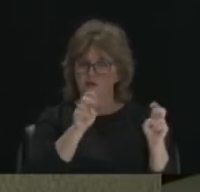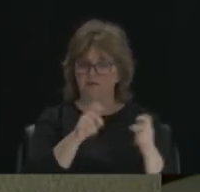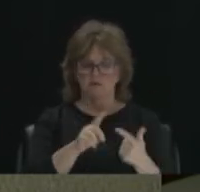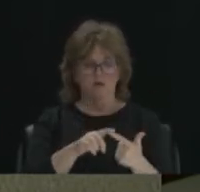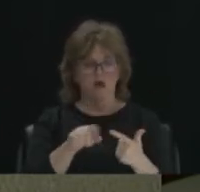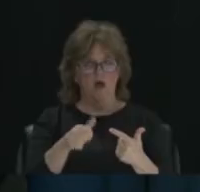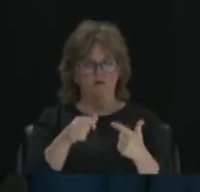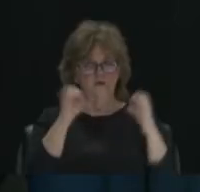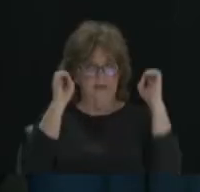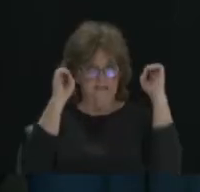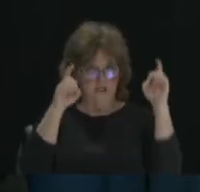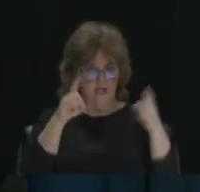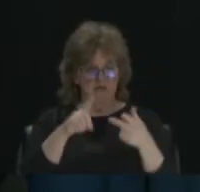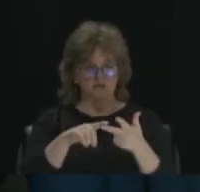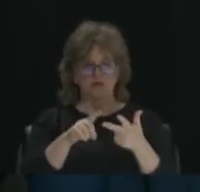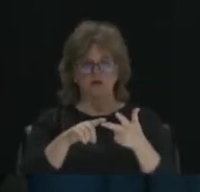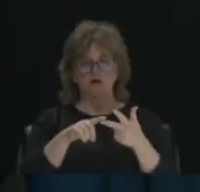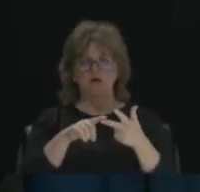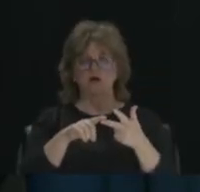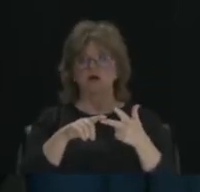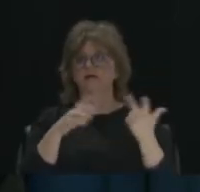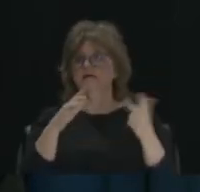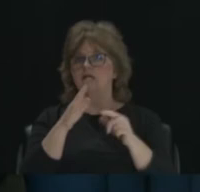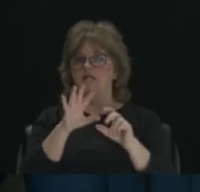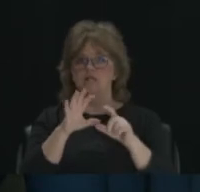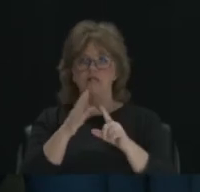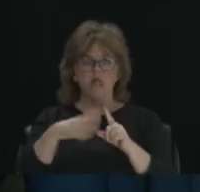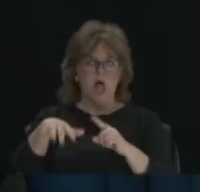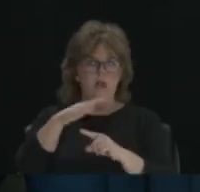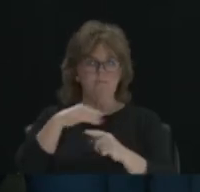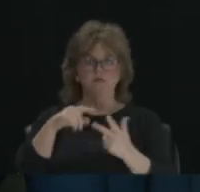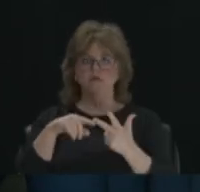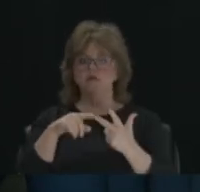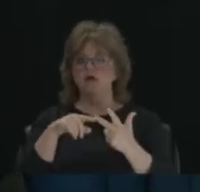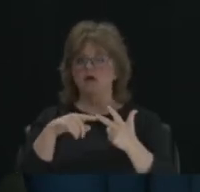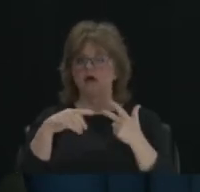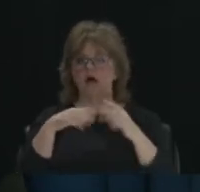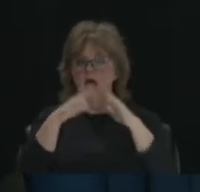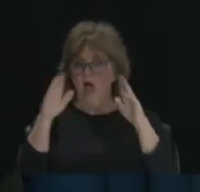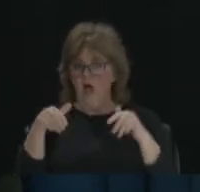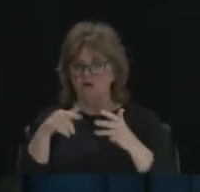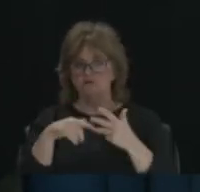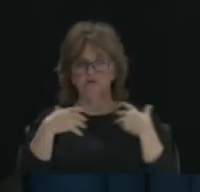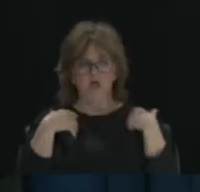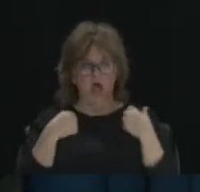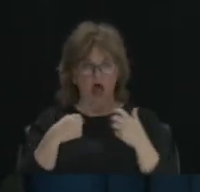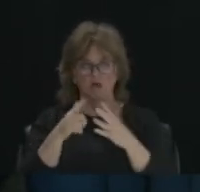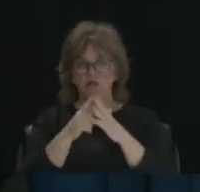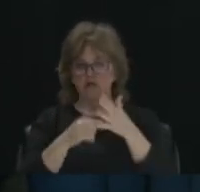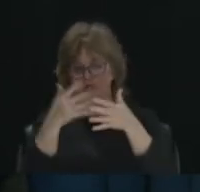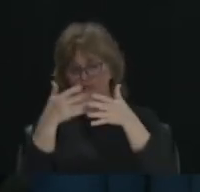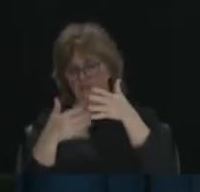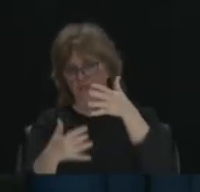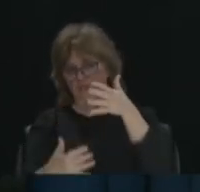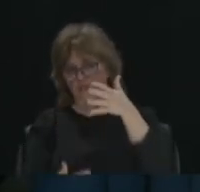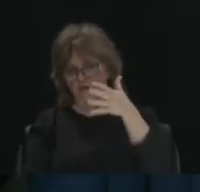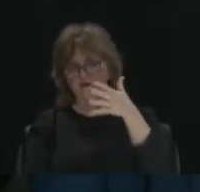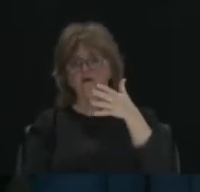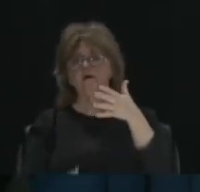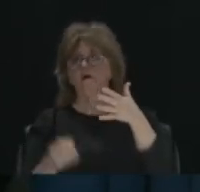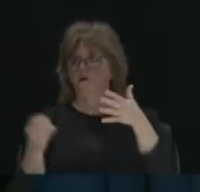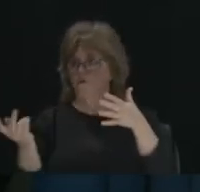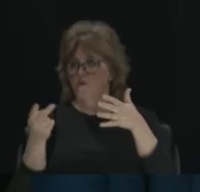education, climate, housing, health, labor, legal, all these areas. So there's all these